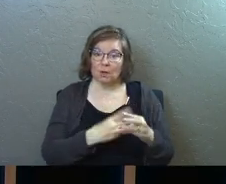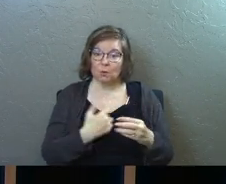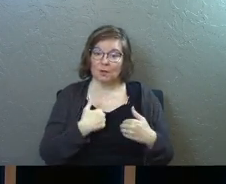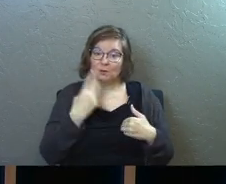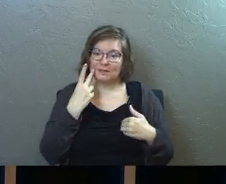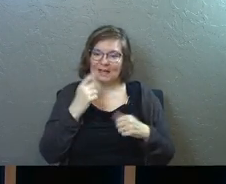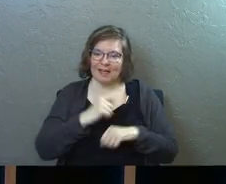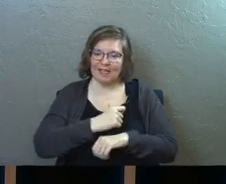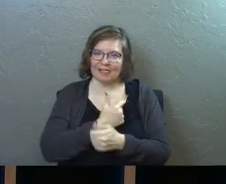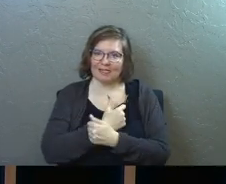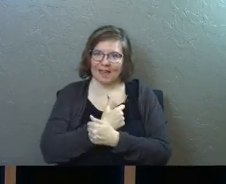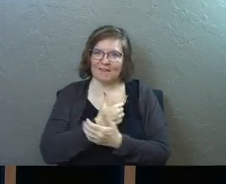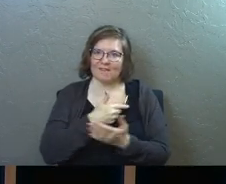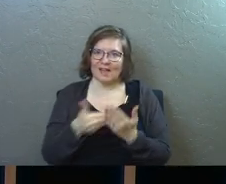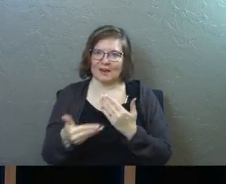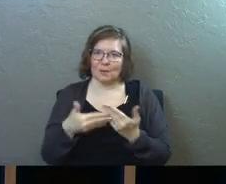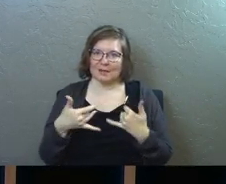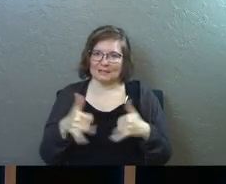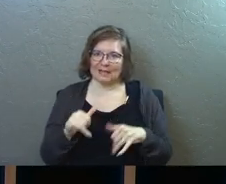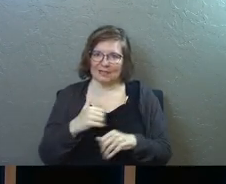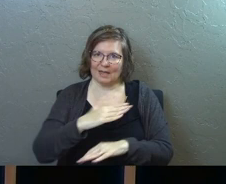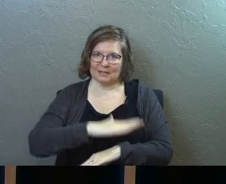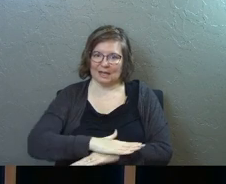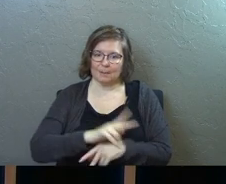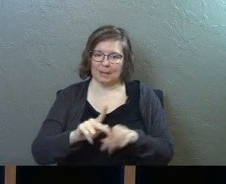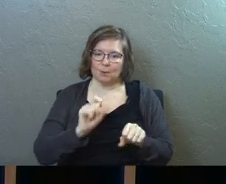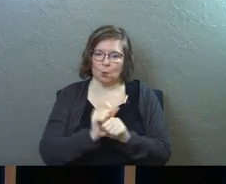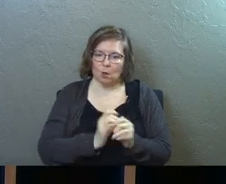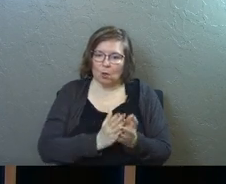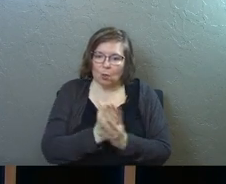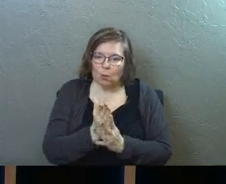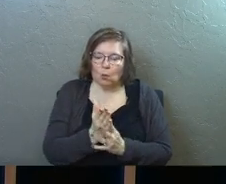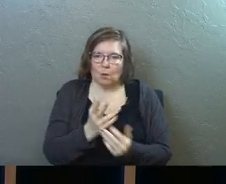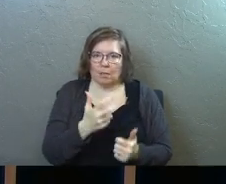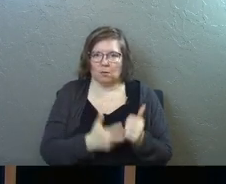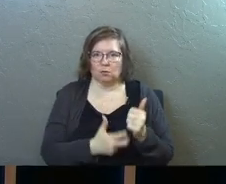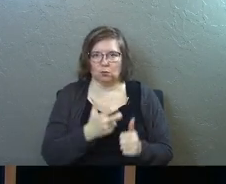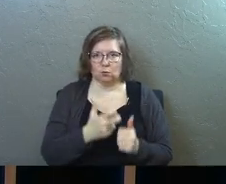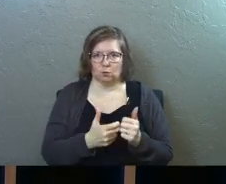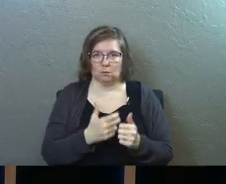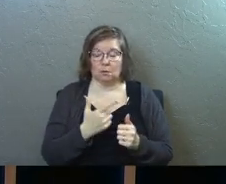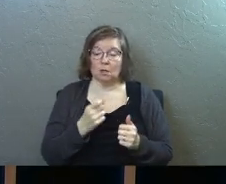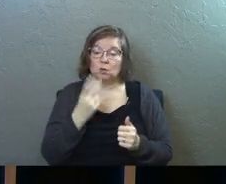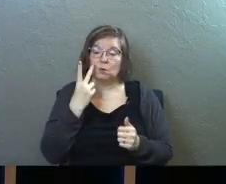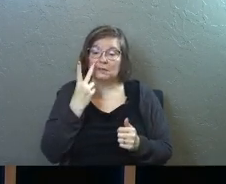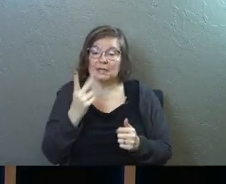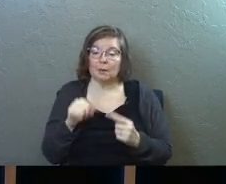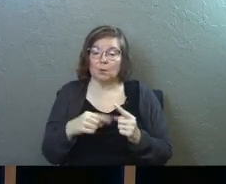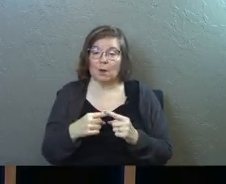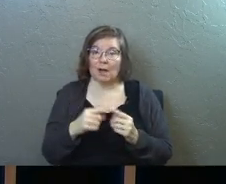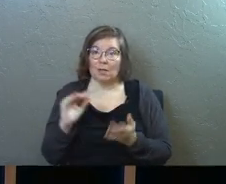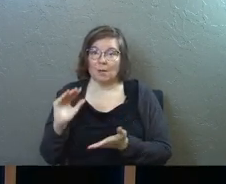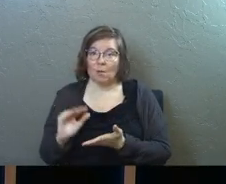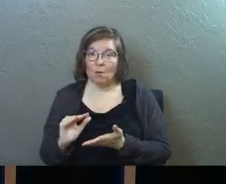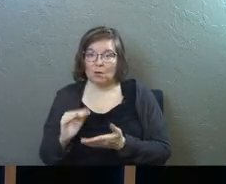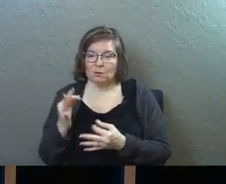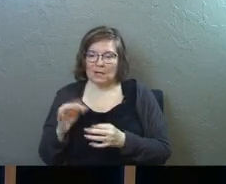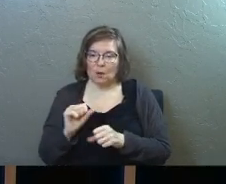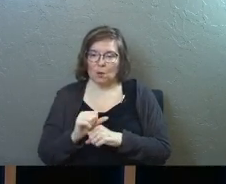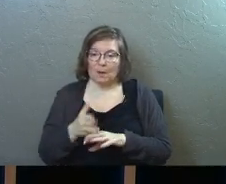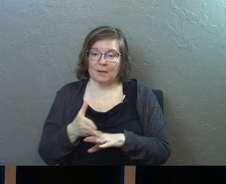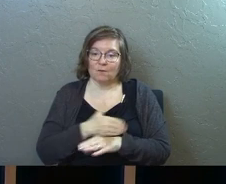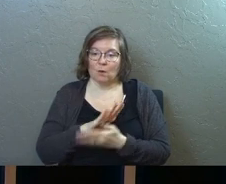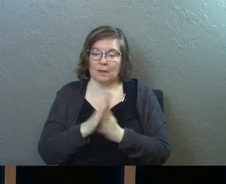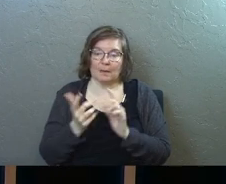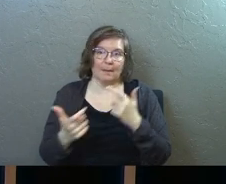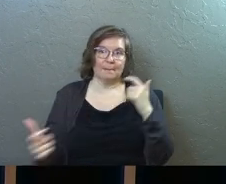love at that table is where people are working through their issues right you you see him when they're small and you decide to work